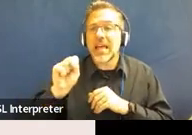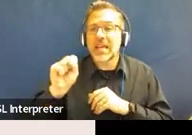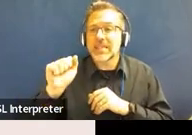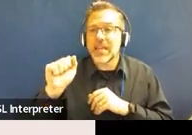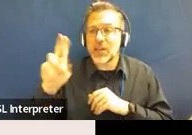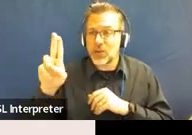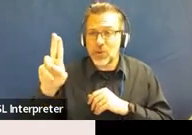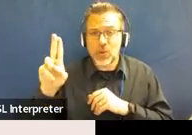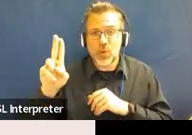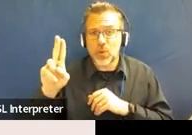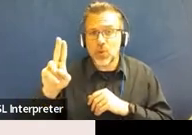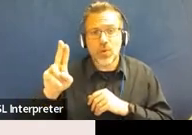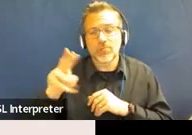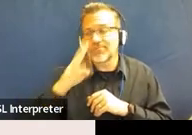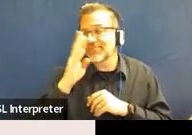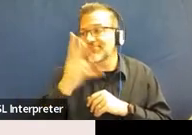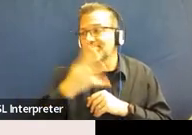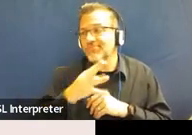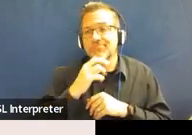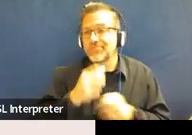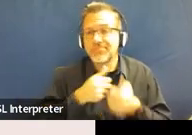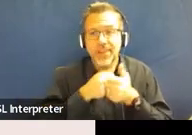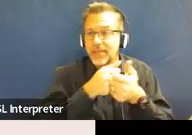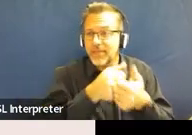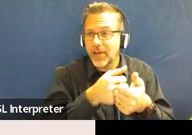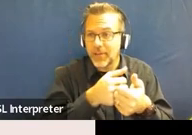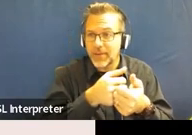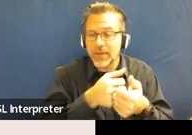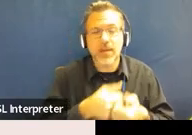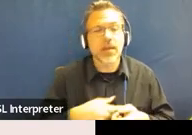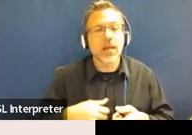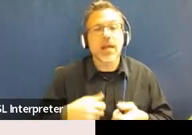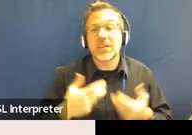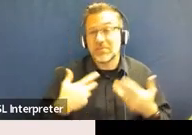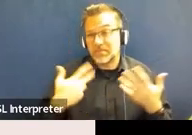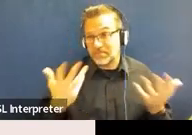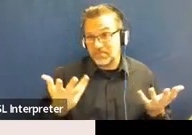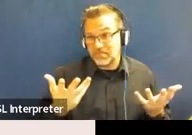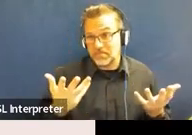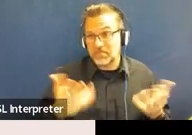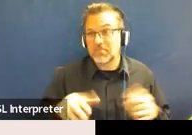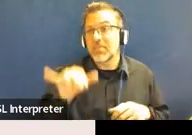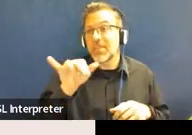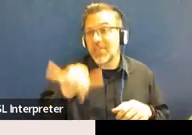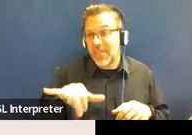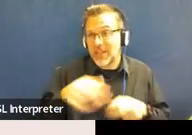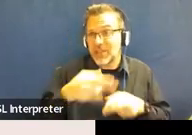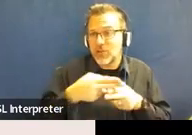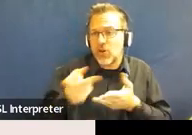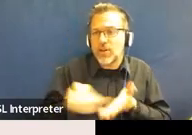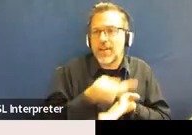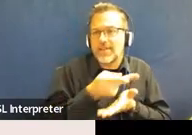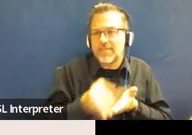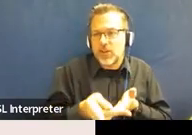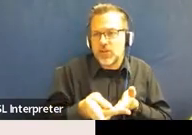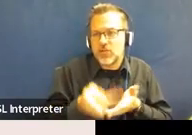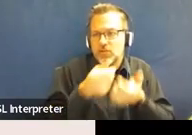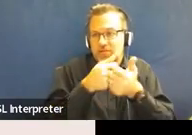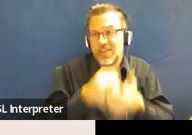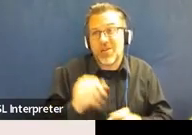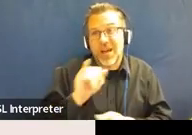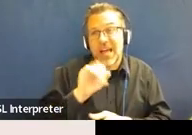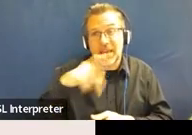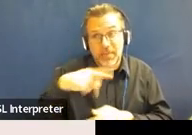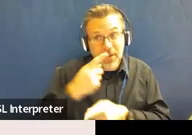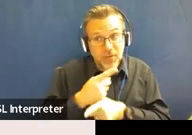is not following the behavior plan with integrity, then that could be viewed as a failure to implement the IEP, correct? So